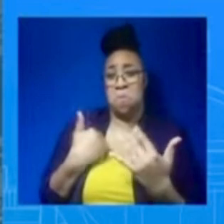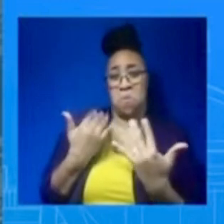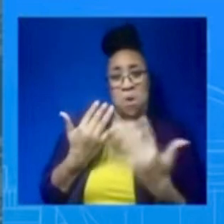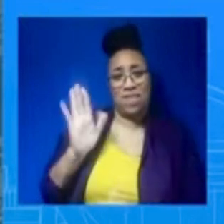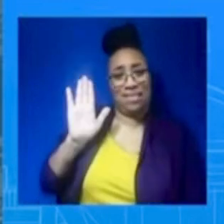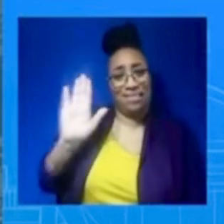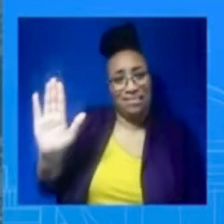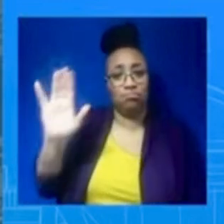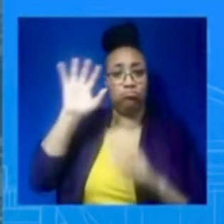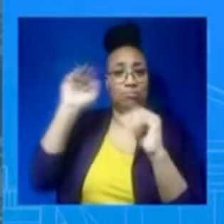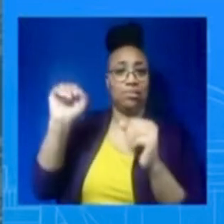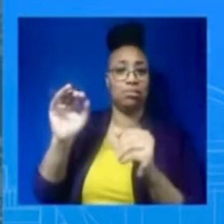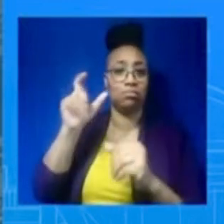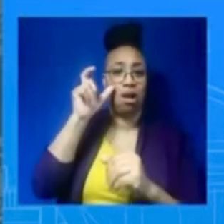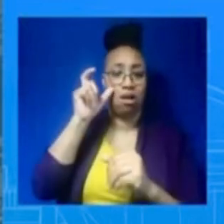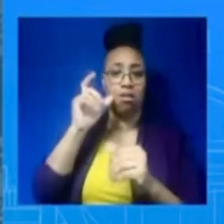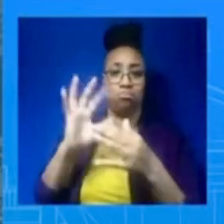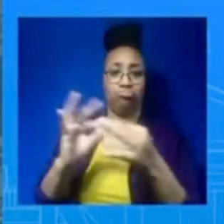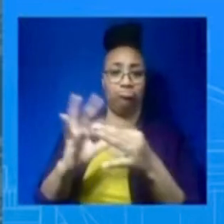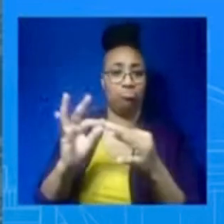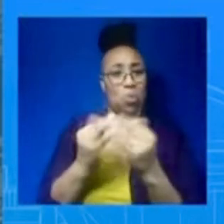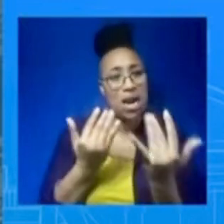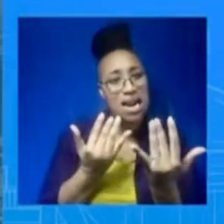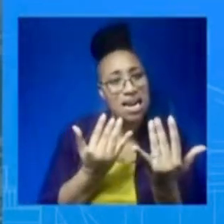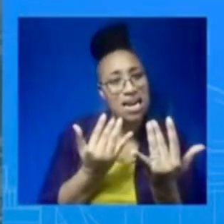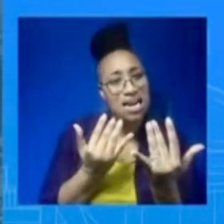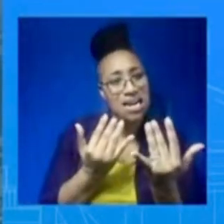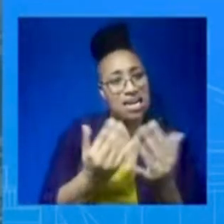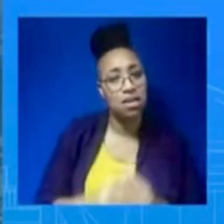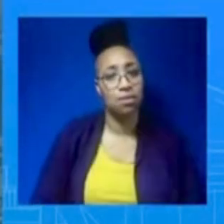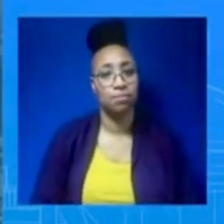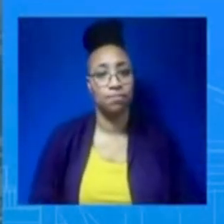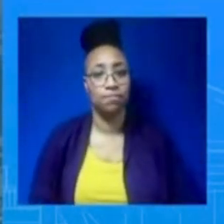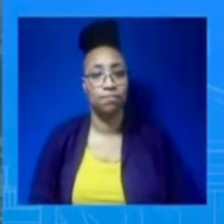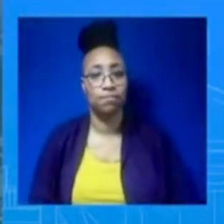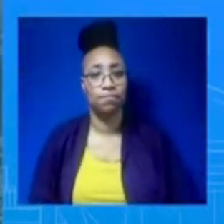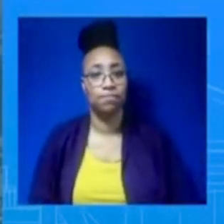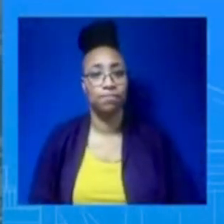We'll say that I think you'll hear from the President in his speech